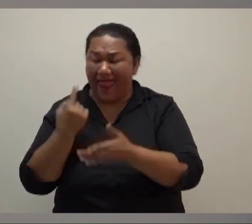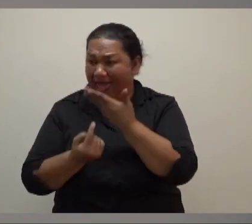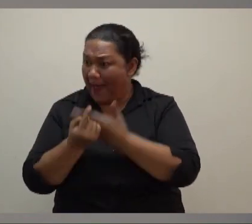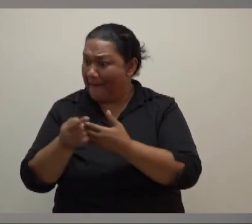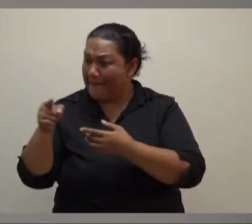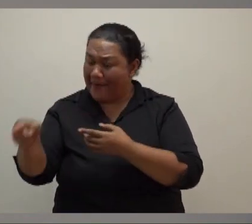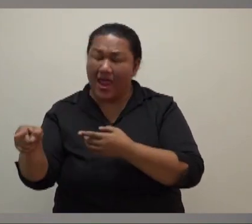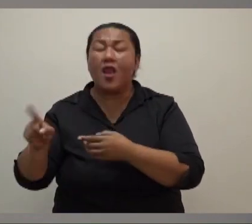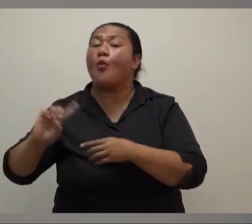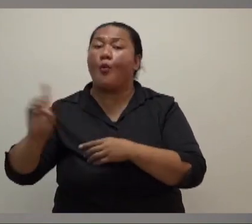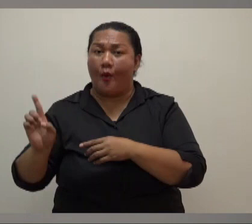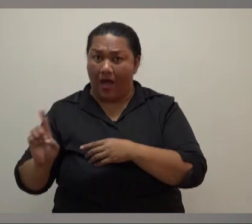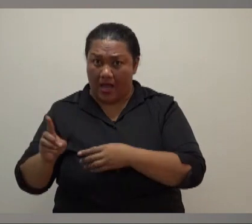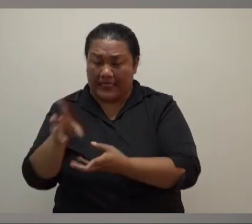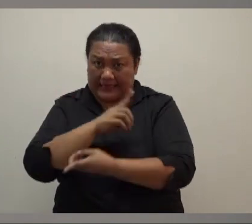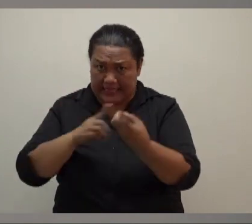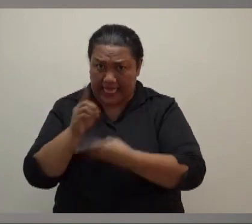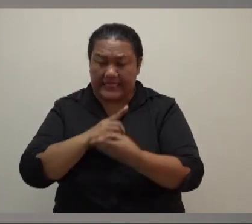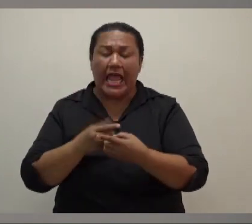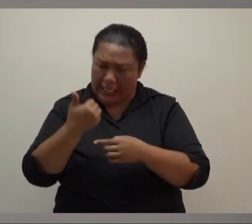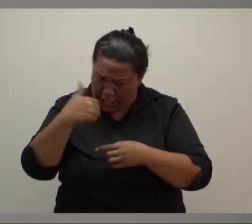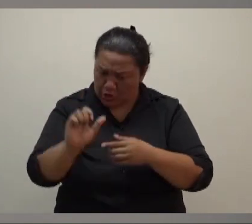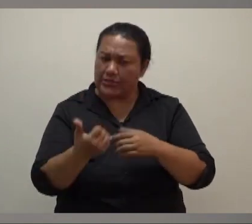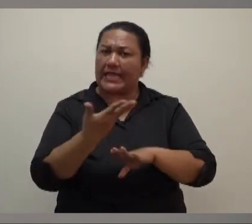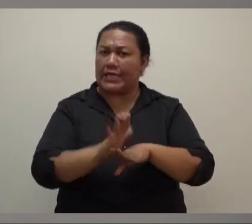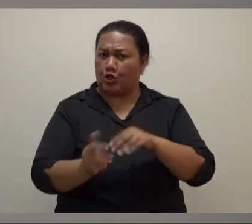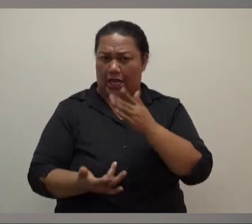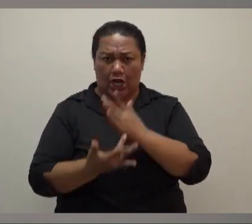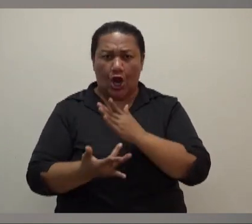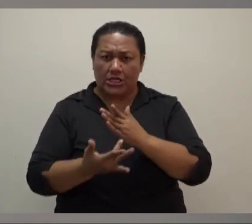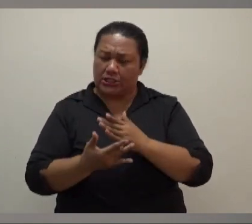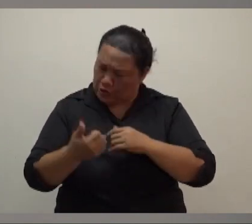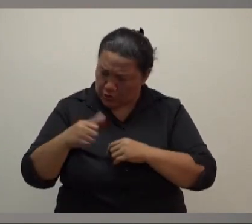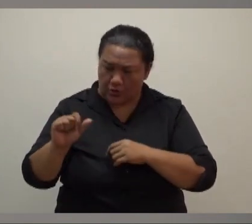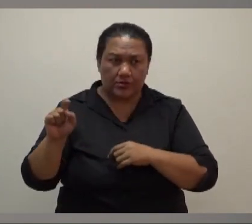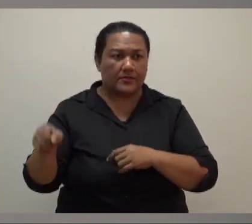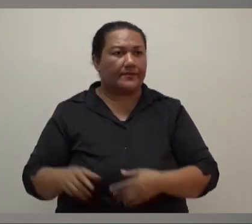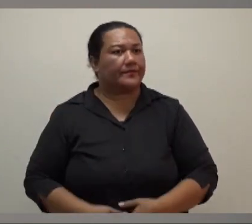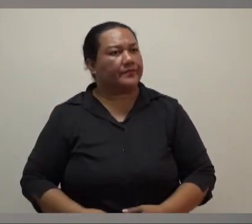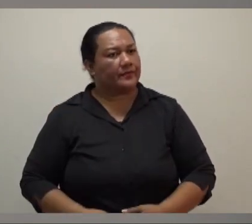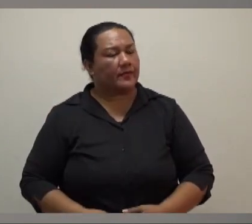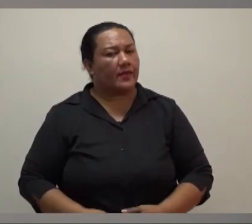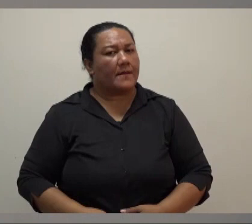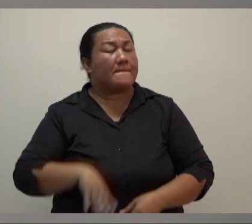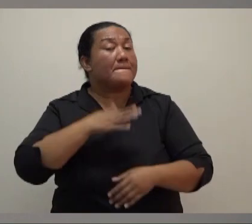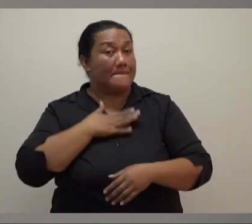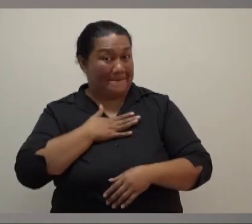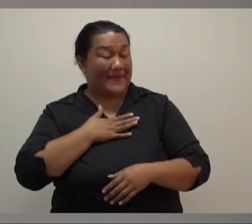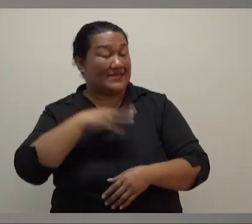and use the new technology. So, I mean, it's quite ridiculous for them to say that. So just, my last question is,